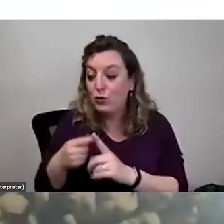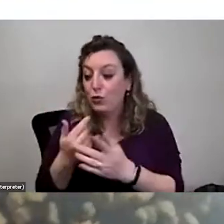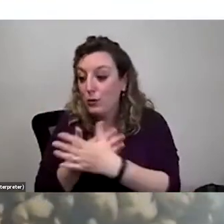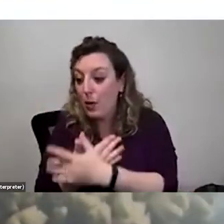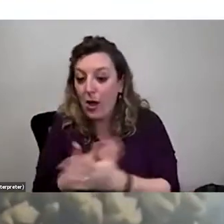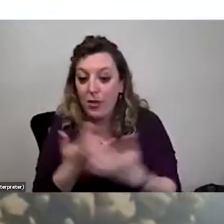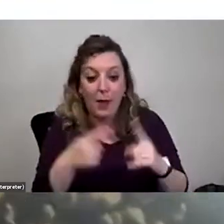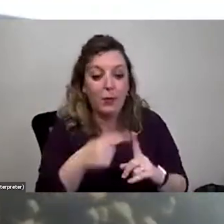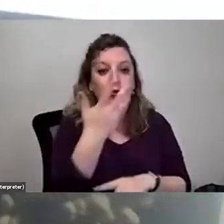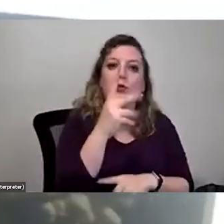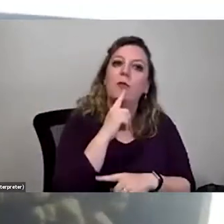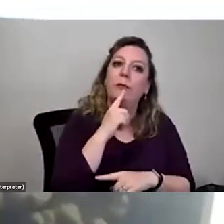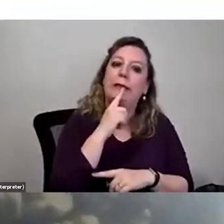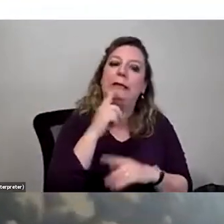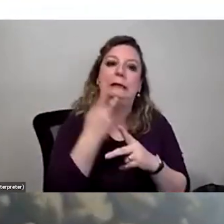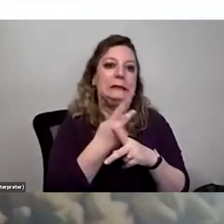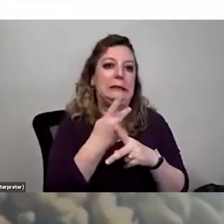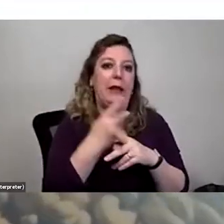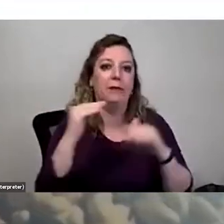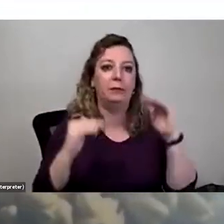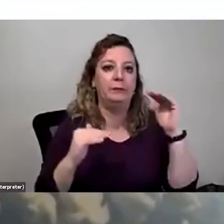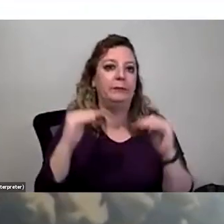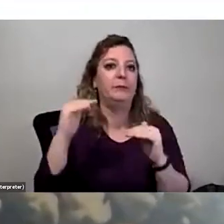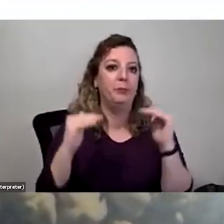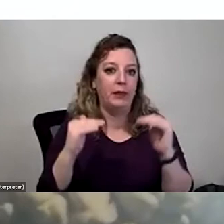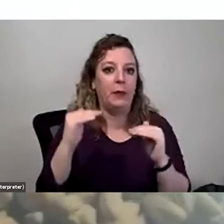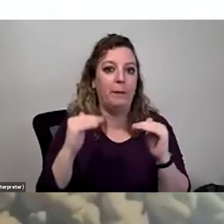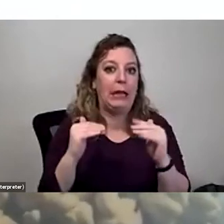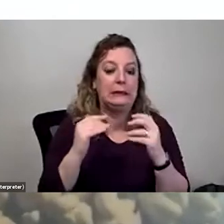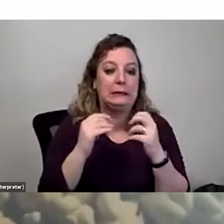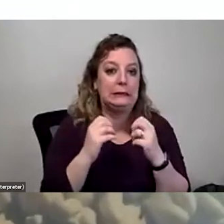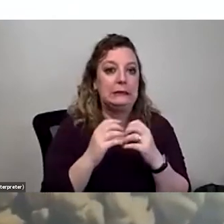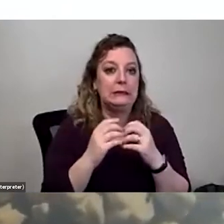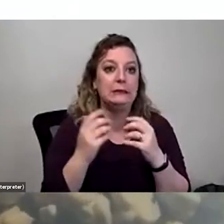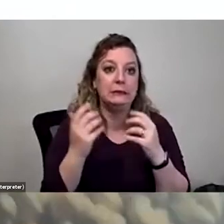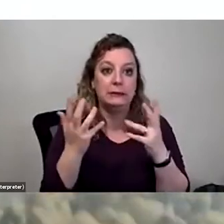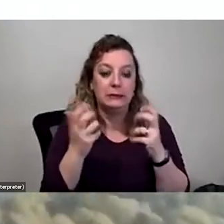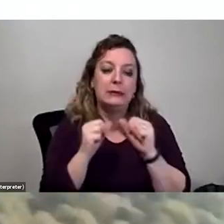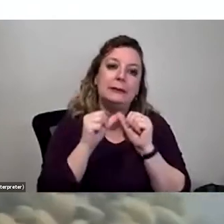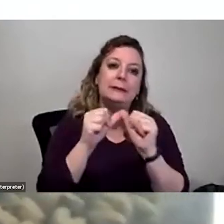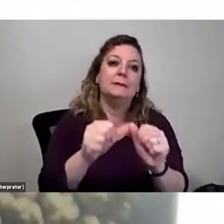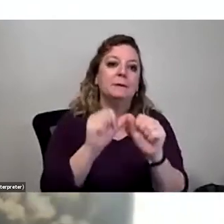moth, it's a very delicate balance that we're just hanging in here, all of us together.